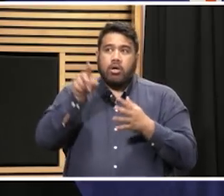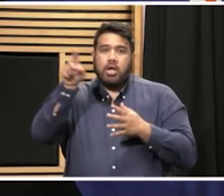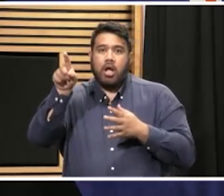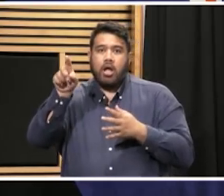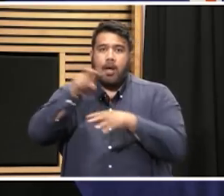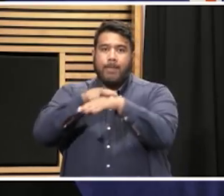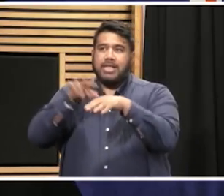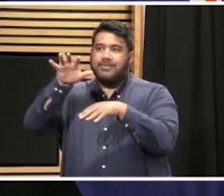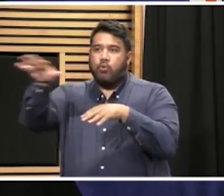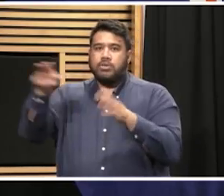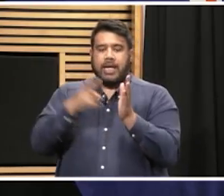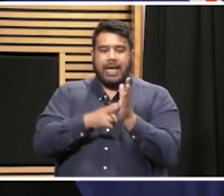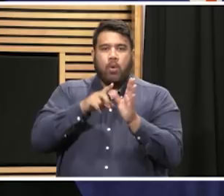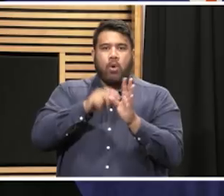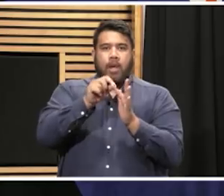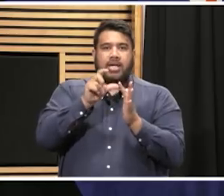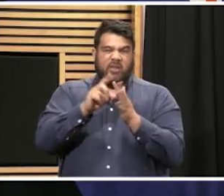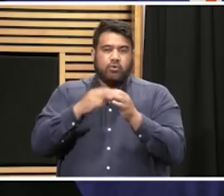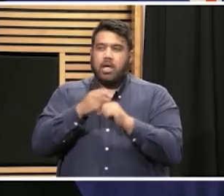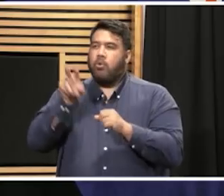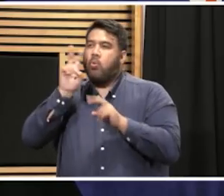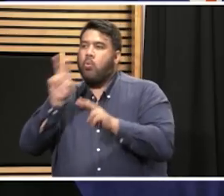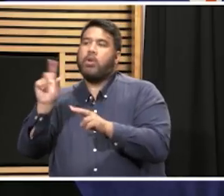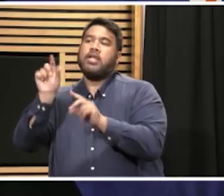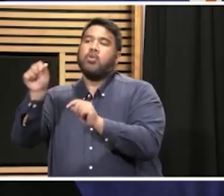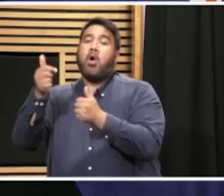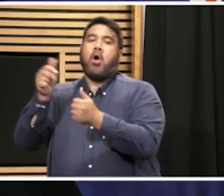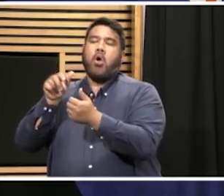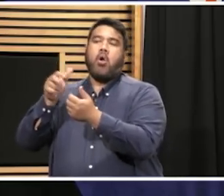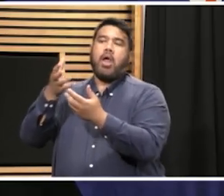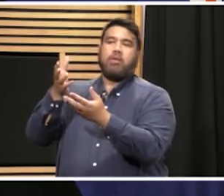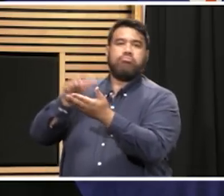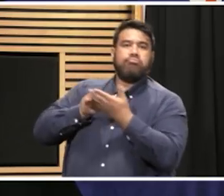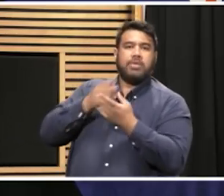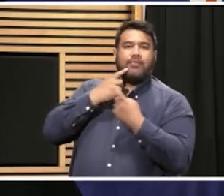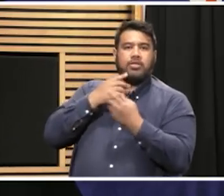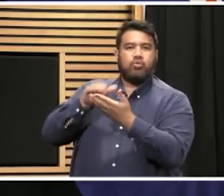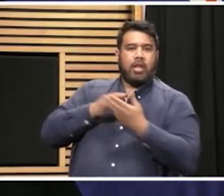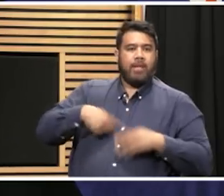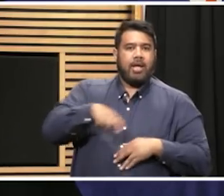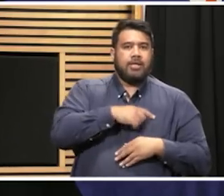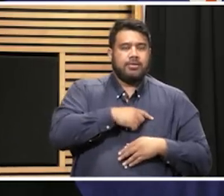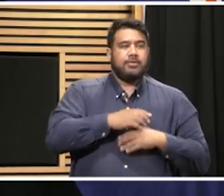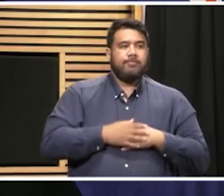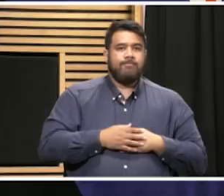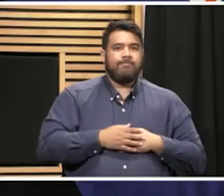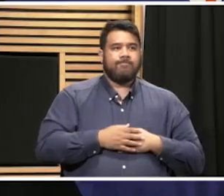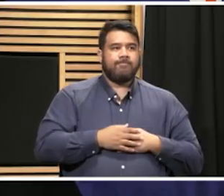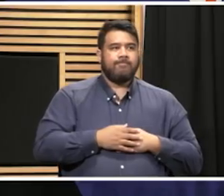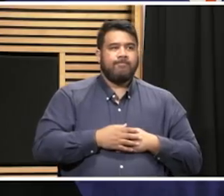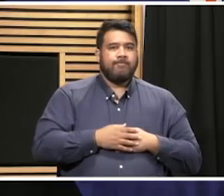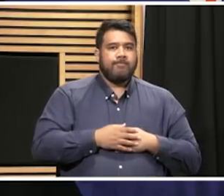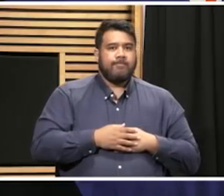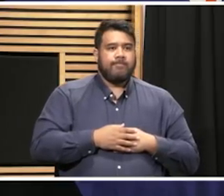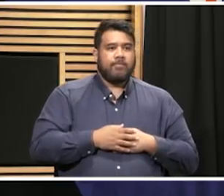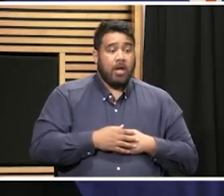learnings from other organisations but I can assure you that Deputy Chief Executive of People is leading